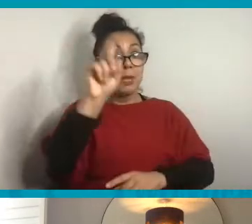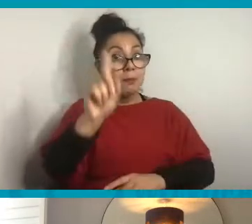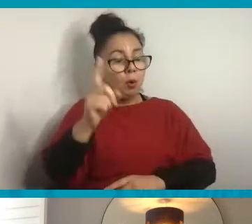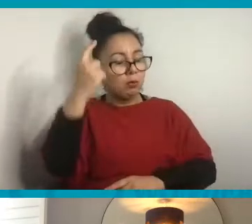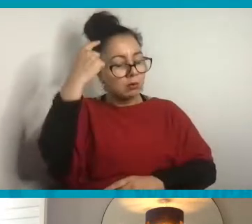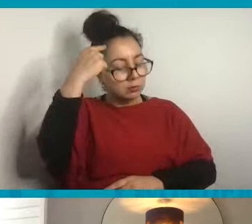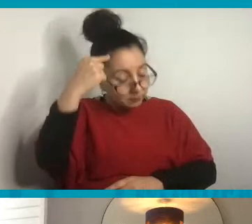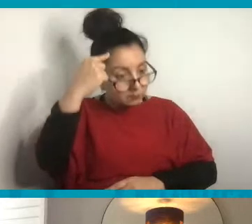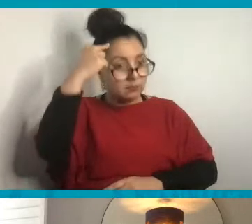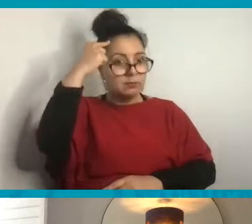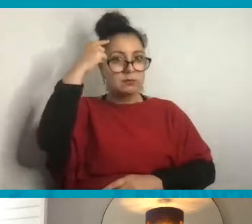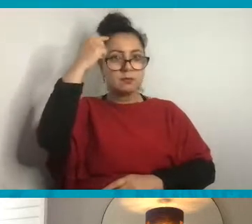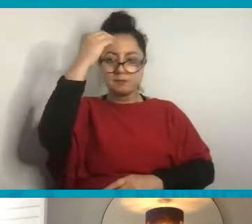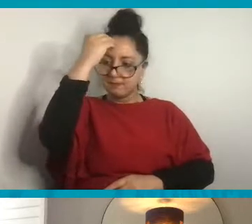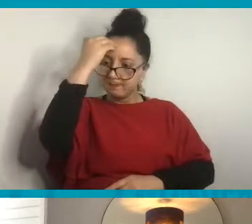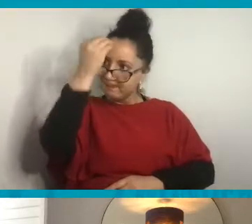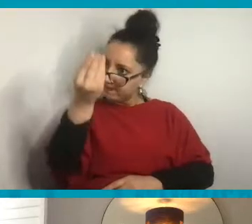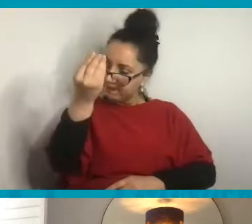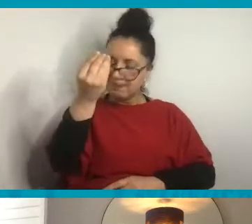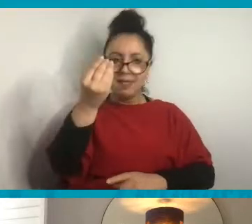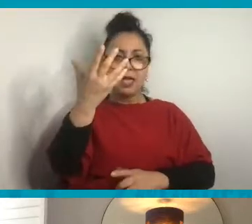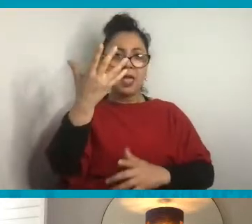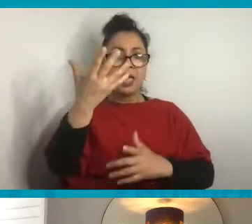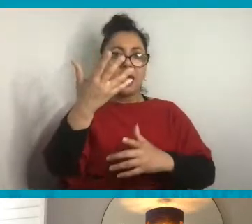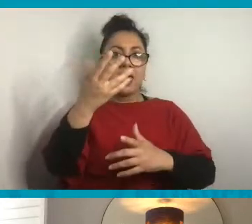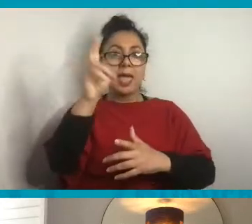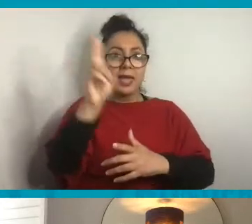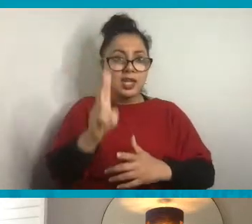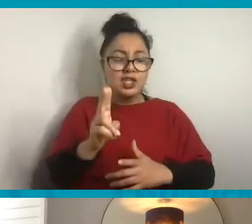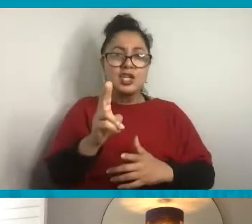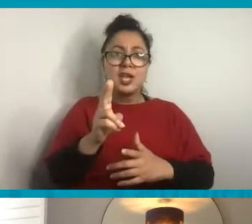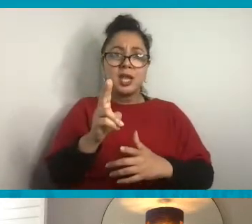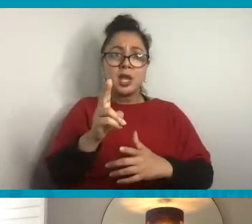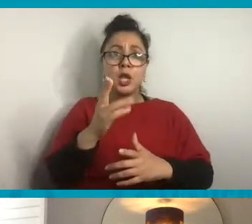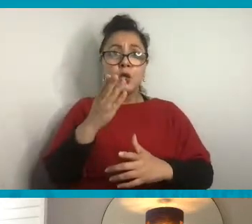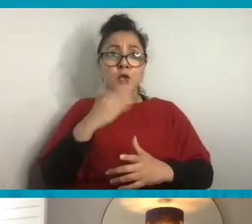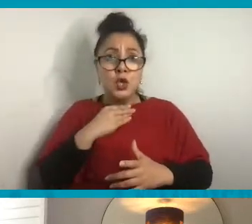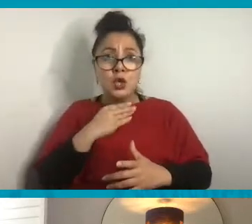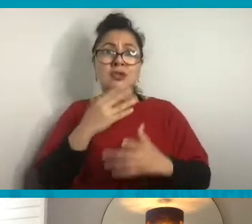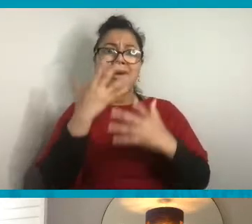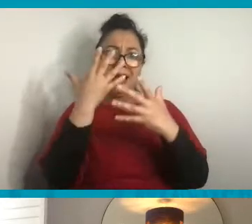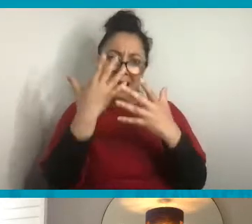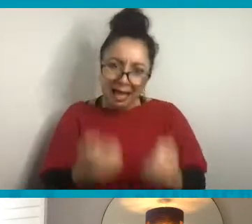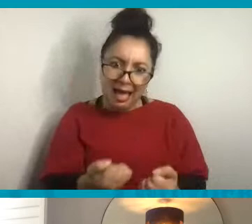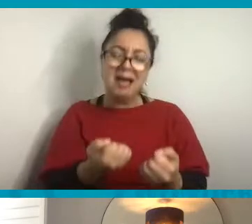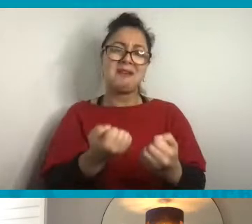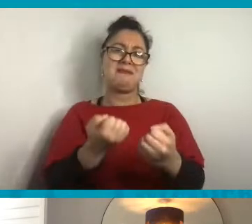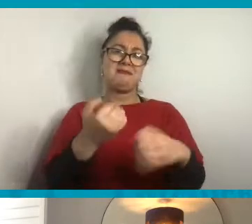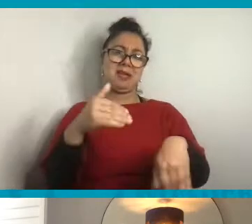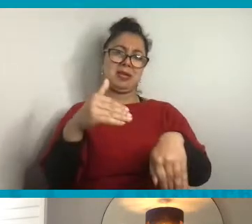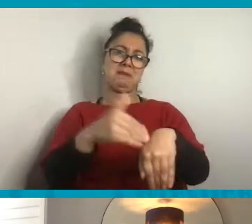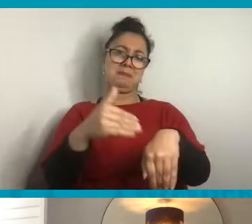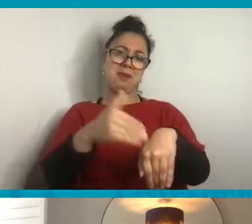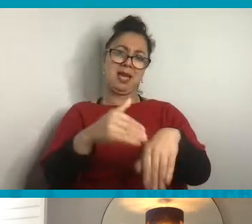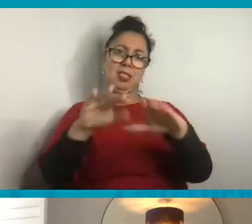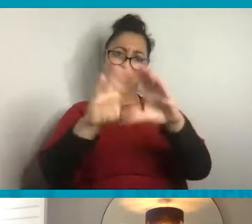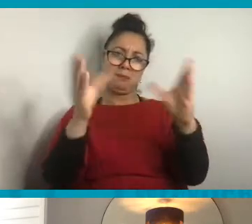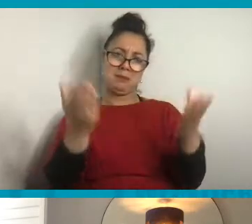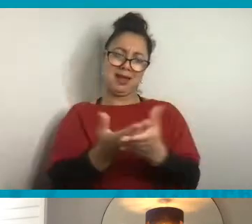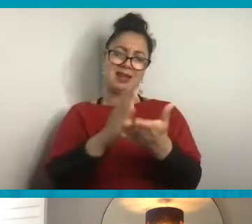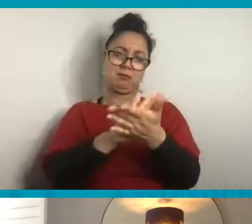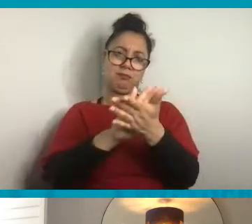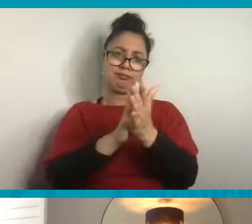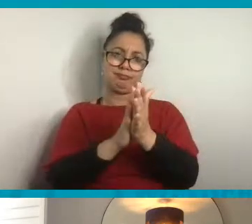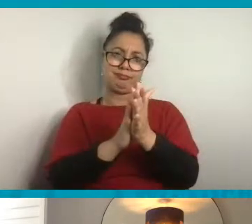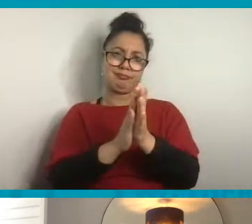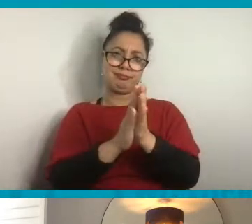impacts that our energy needs have on the planet and so that they're, they can find